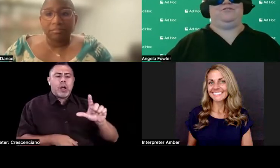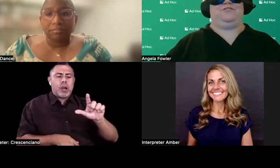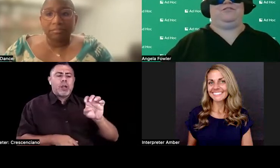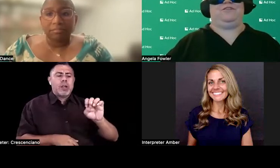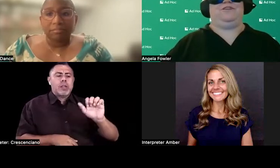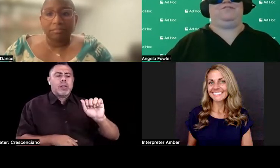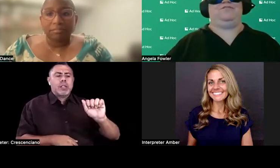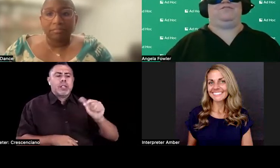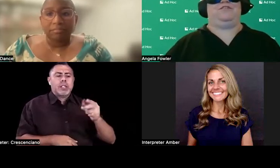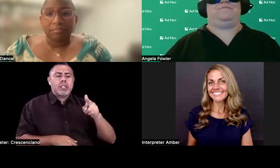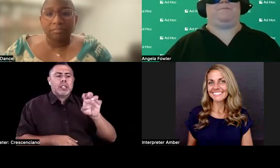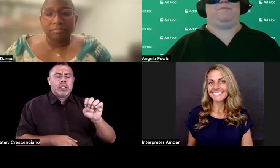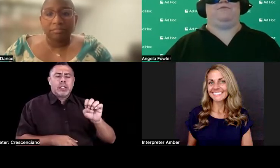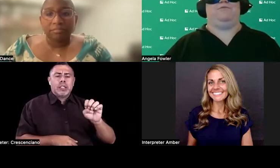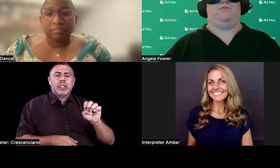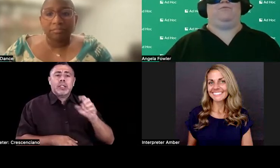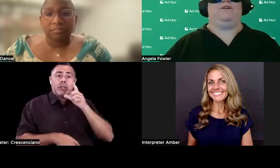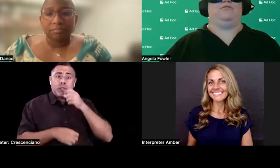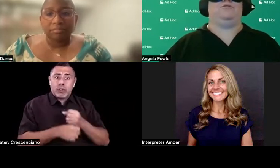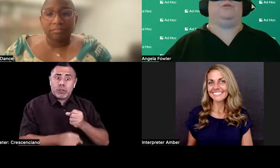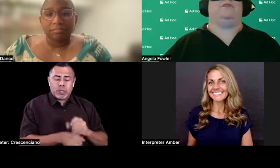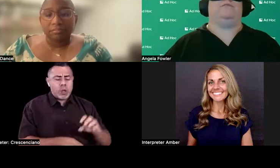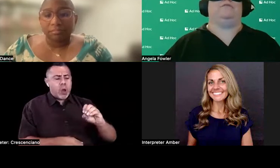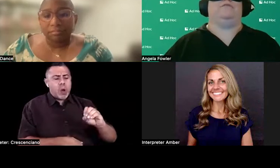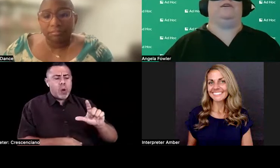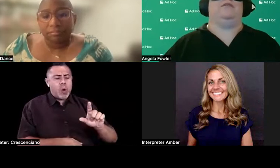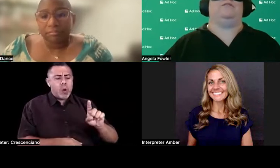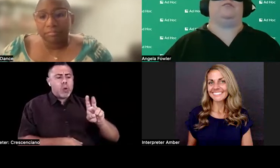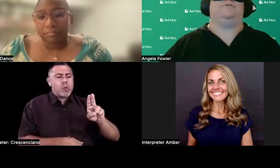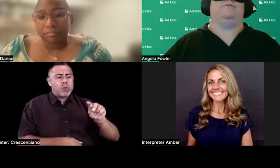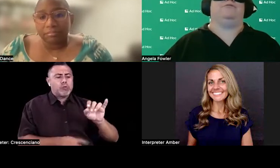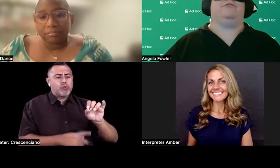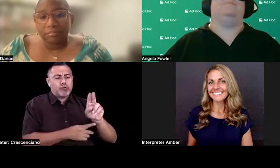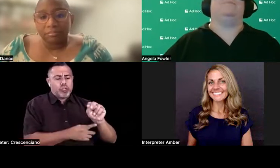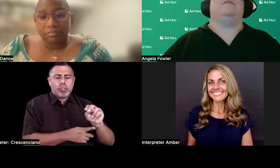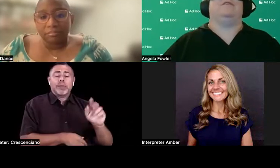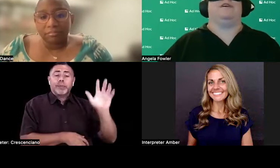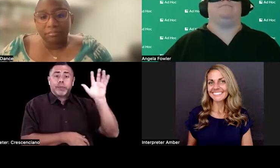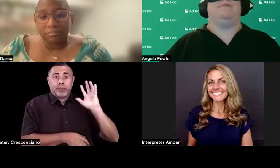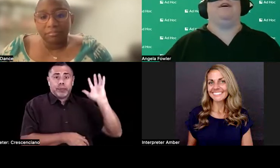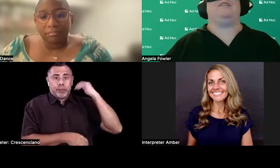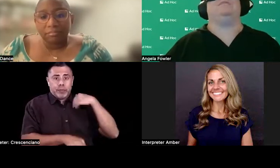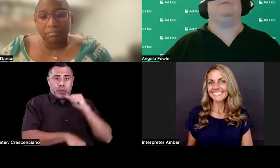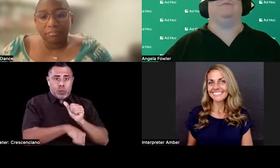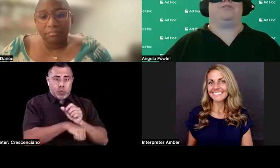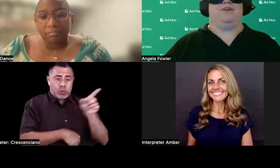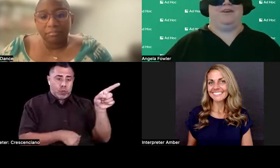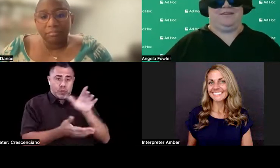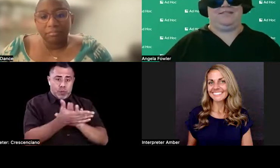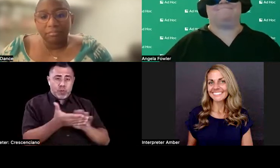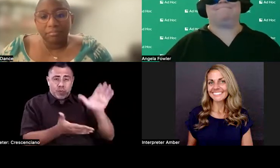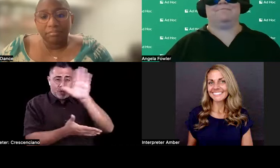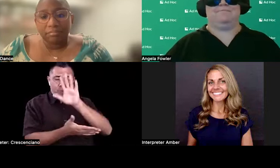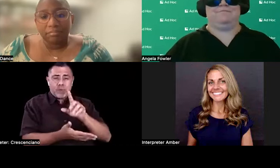This is, or was, when I worked for the college a couple years ago, impossible with